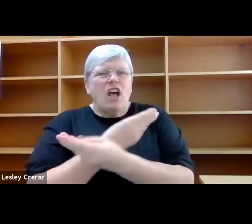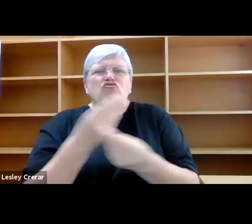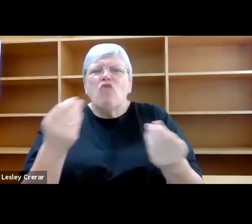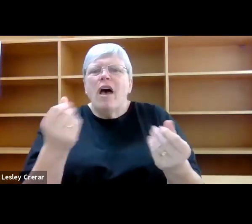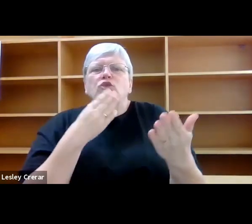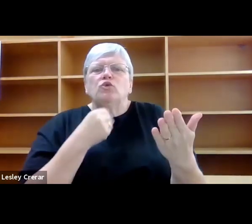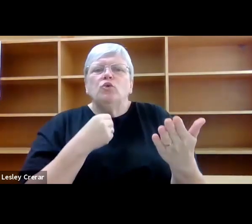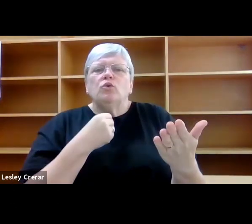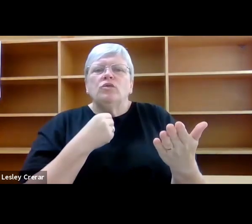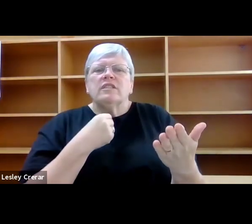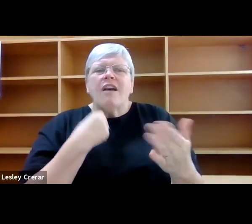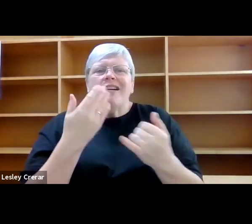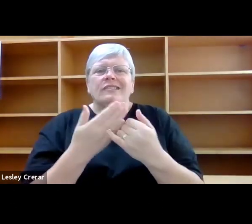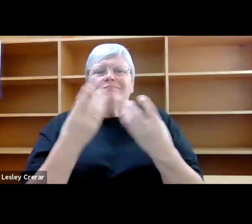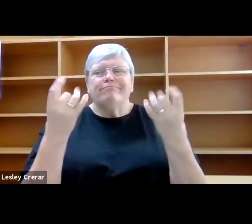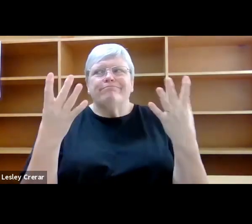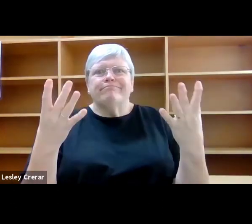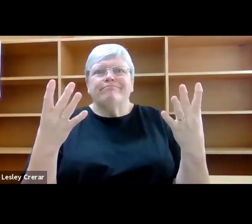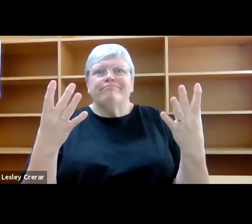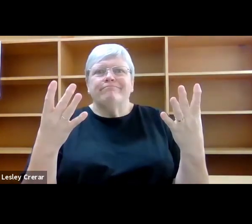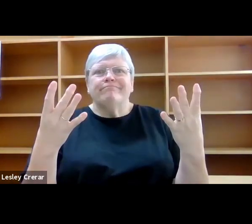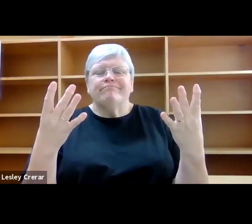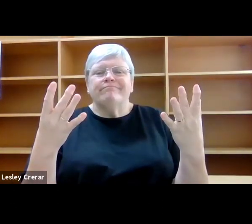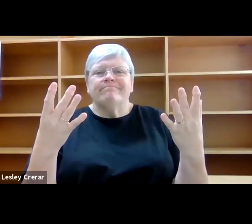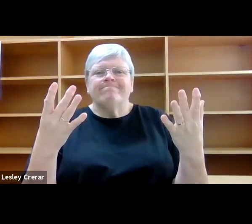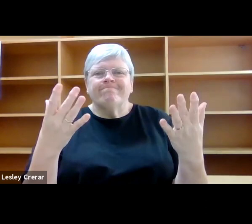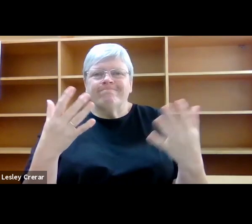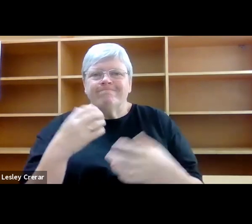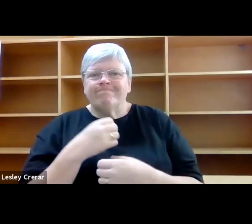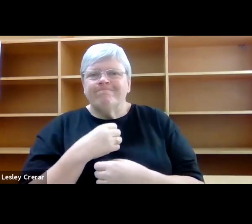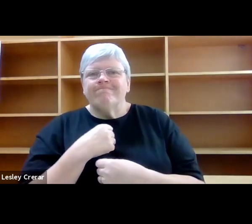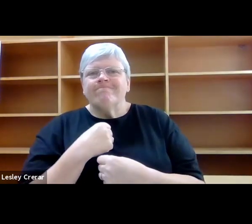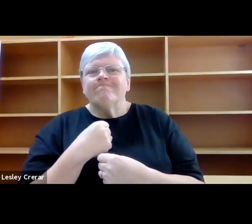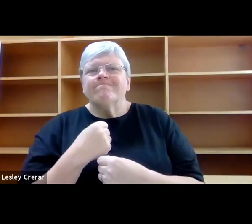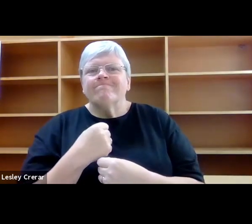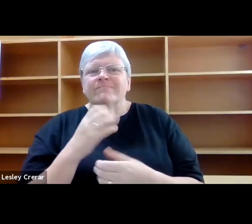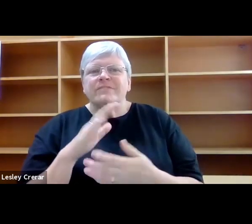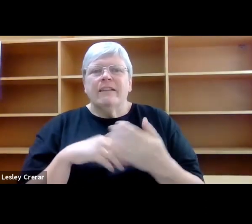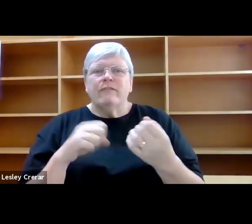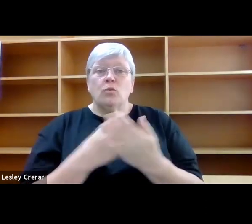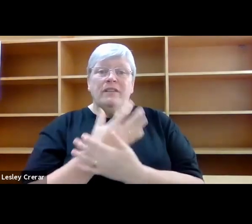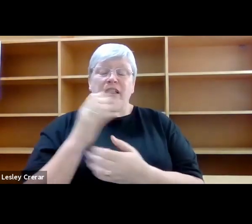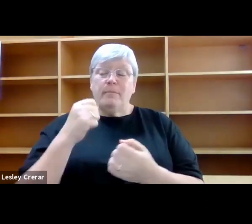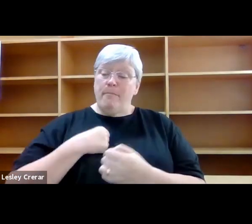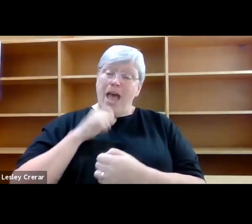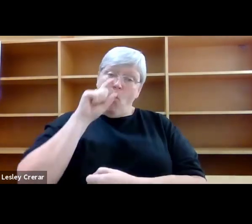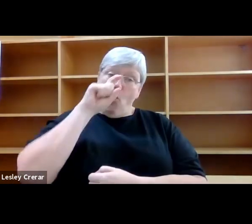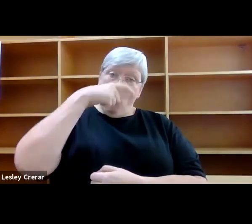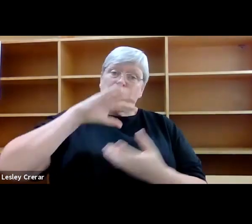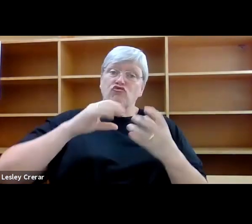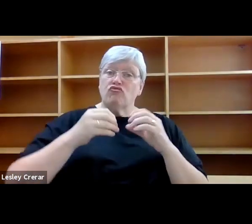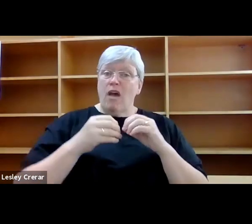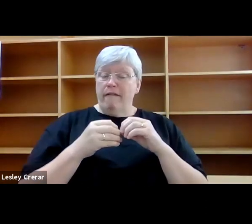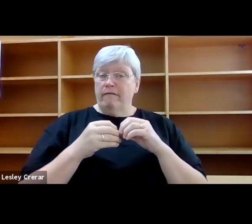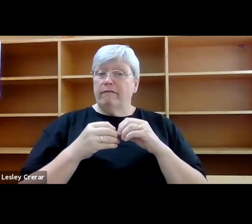until I forget them. That tendency comes partly from developing my witchcraft, from simply